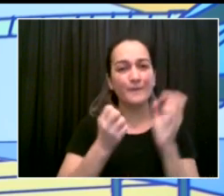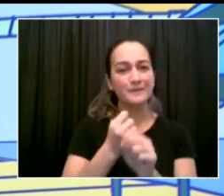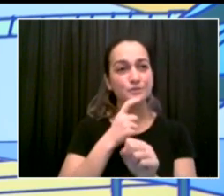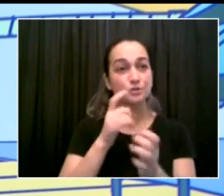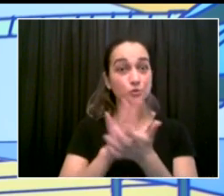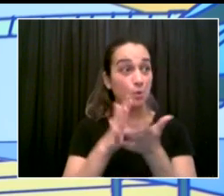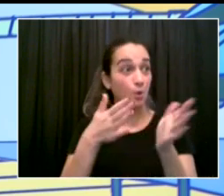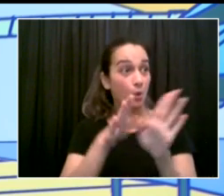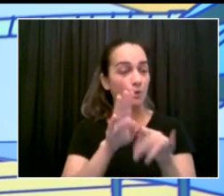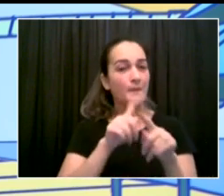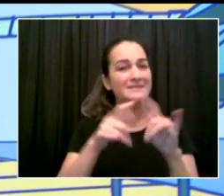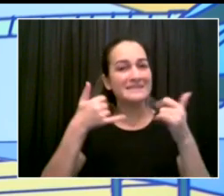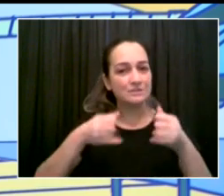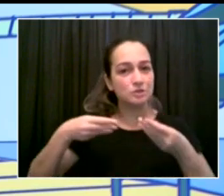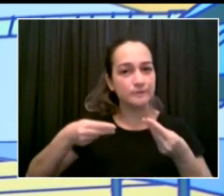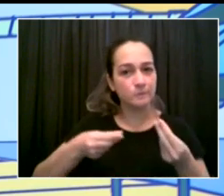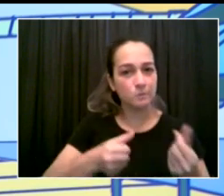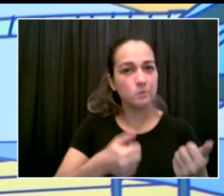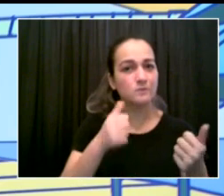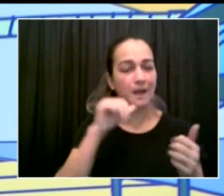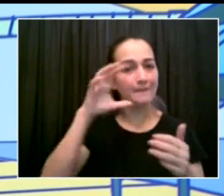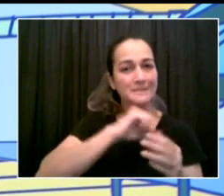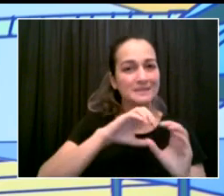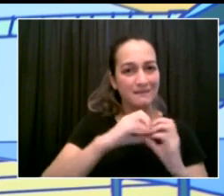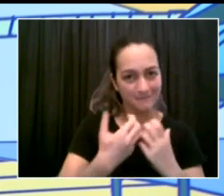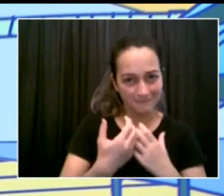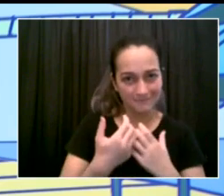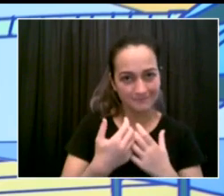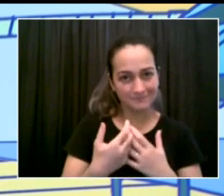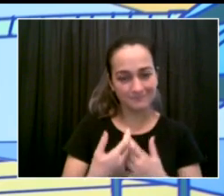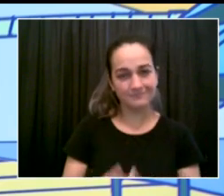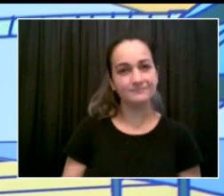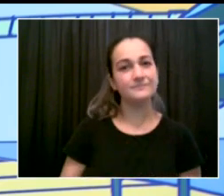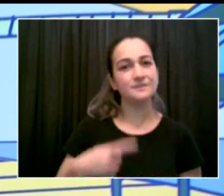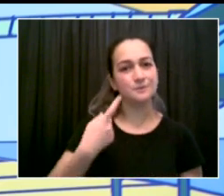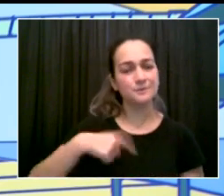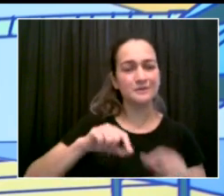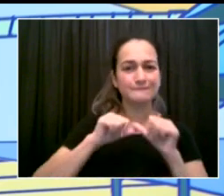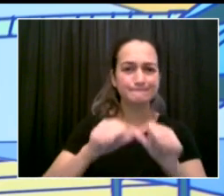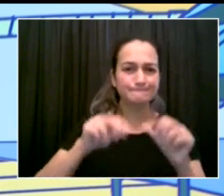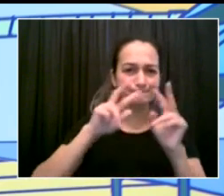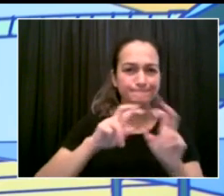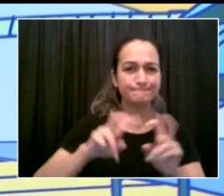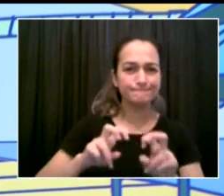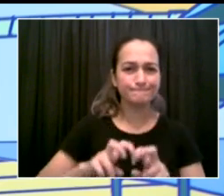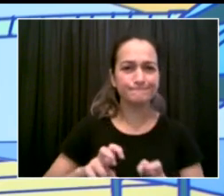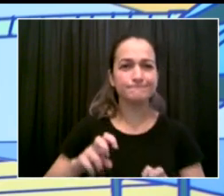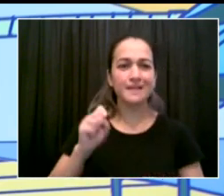school, and Test and Trace is going to take the lead determining that. Dr. Long, you want to give an update on that?